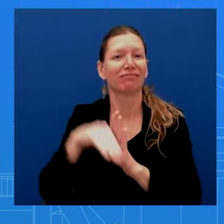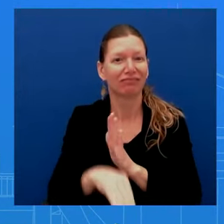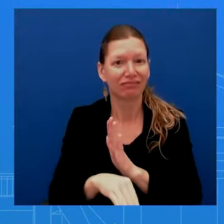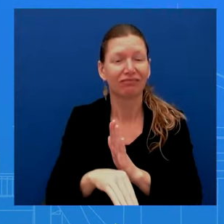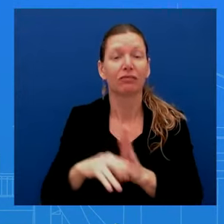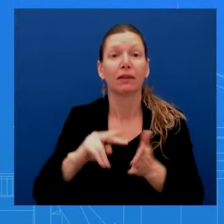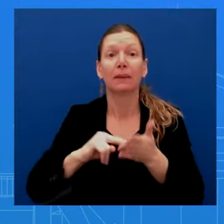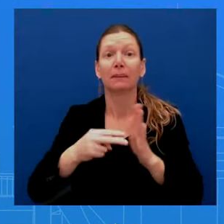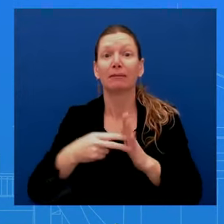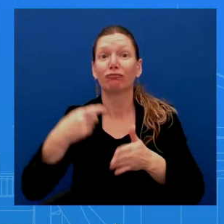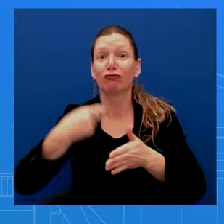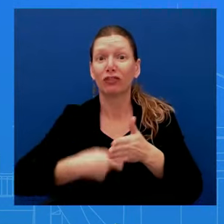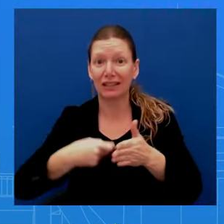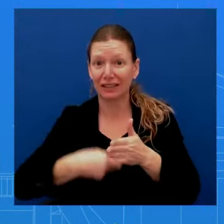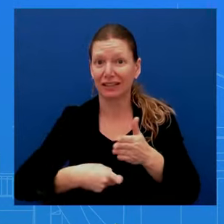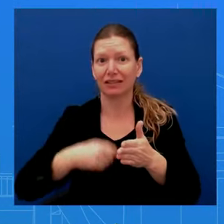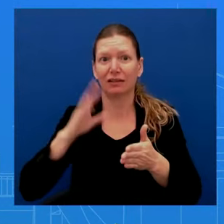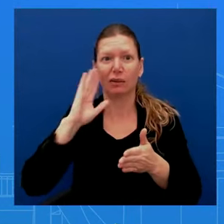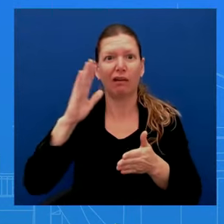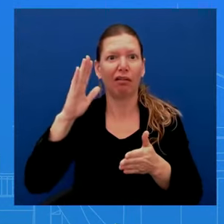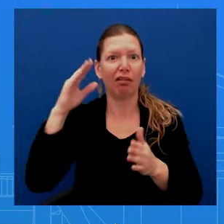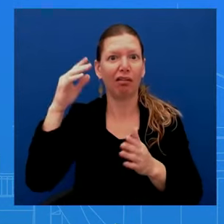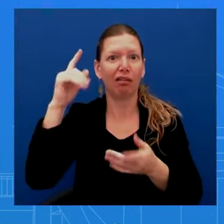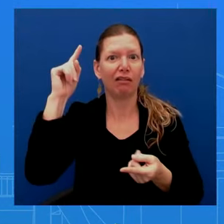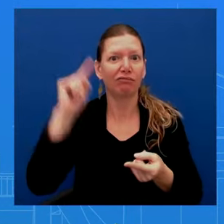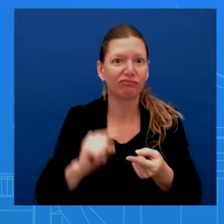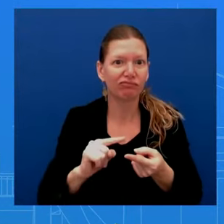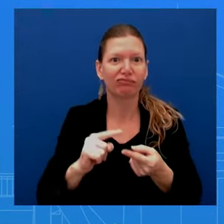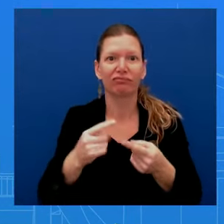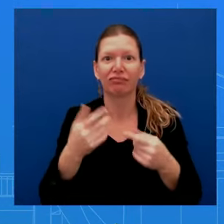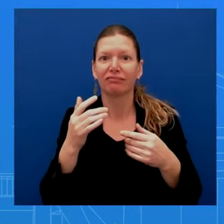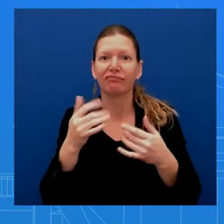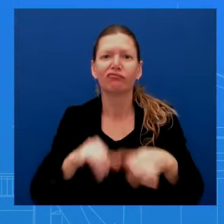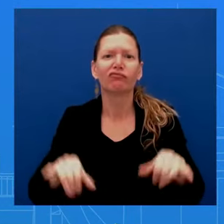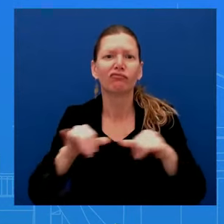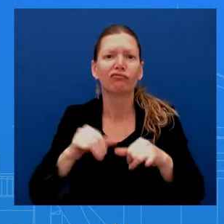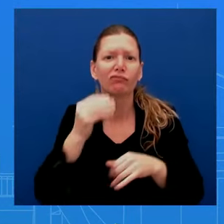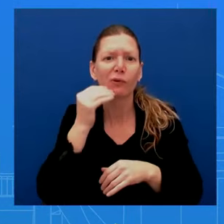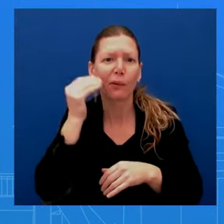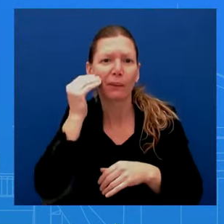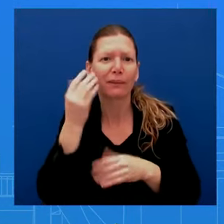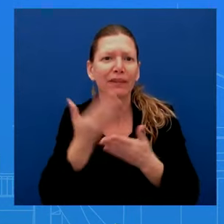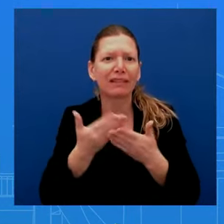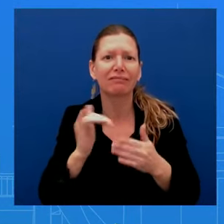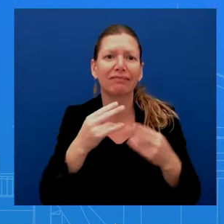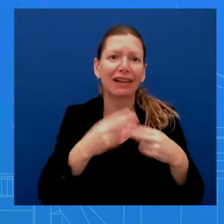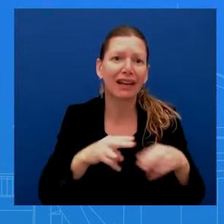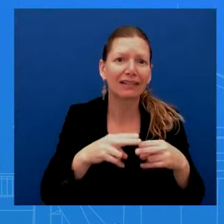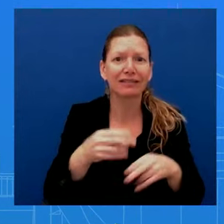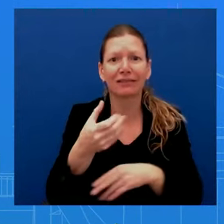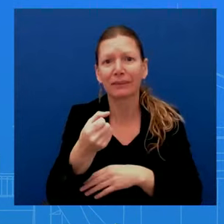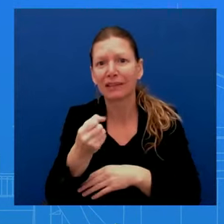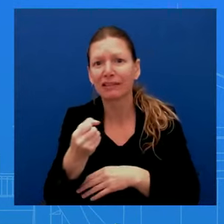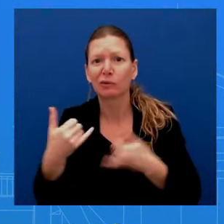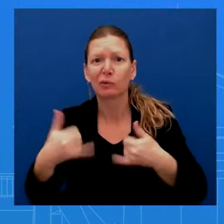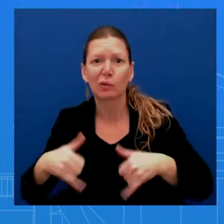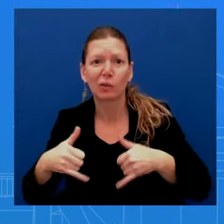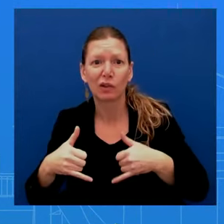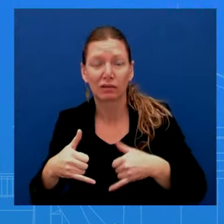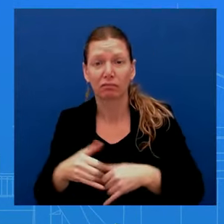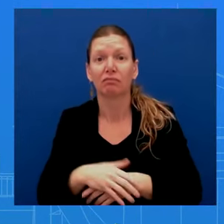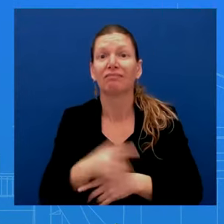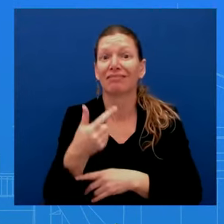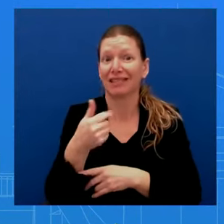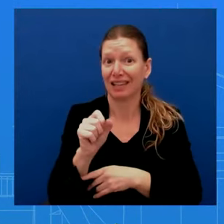like eggs, milk, and toys. And, of course, we've seen gas prices down. They're now below